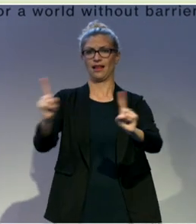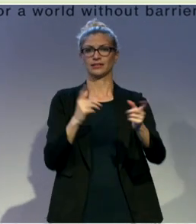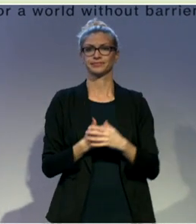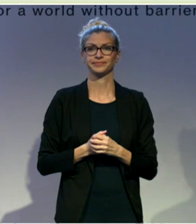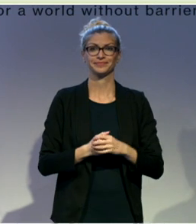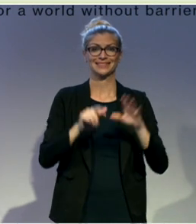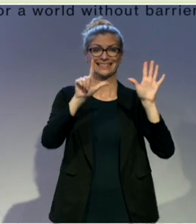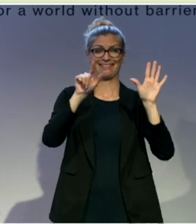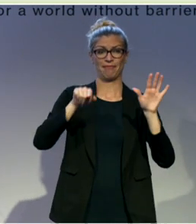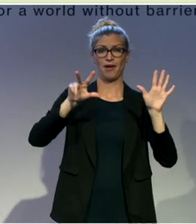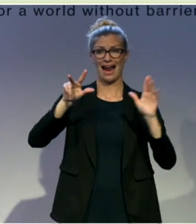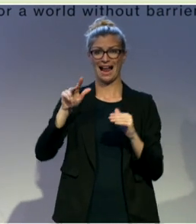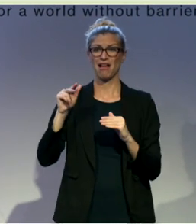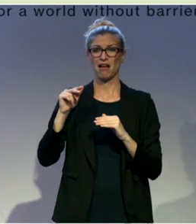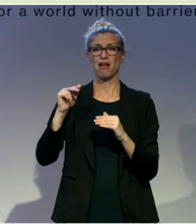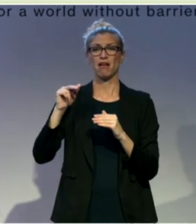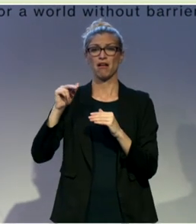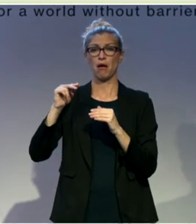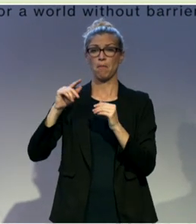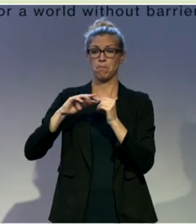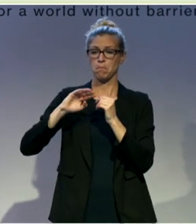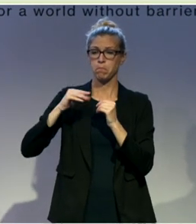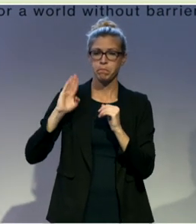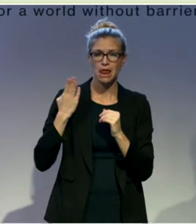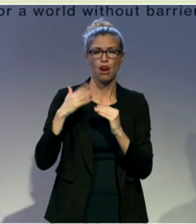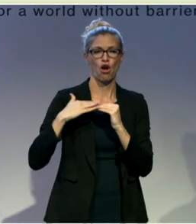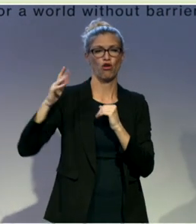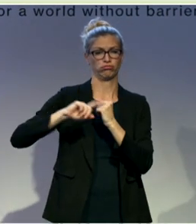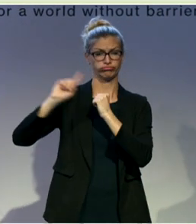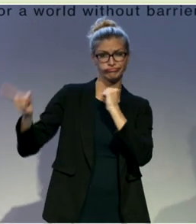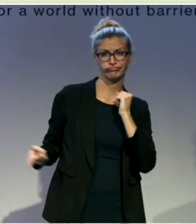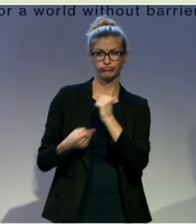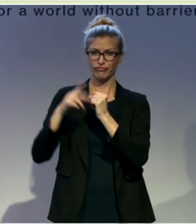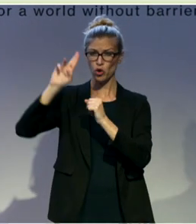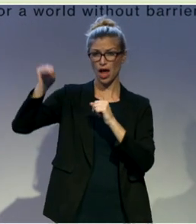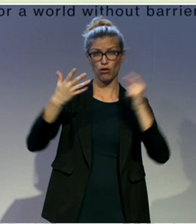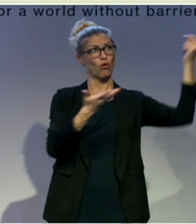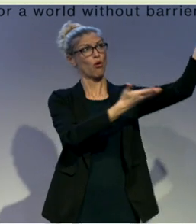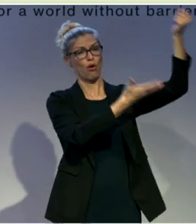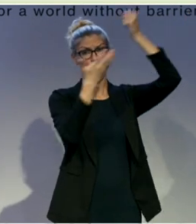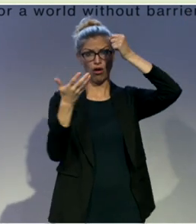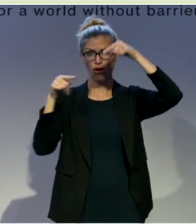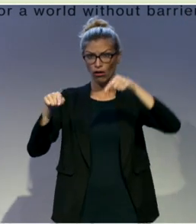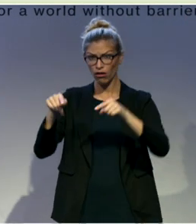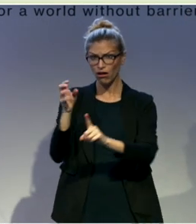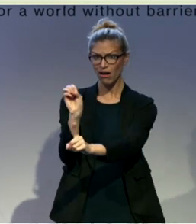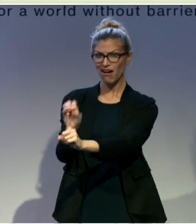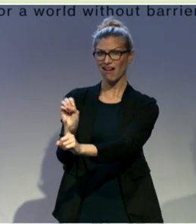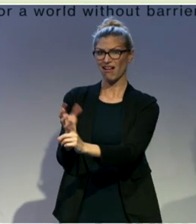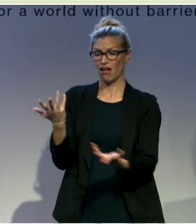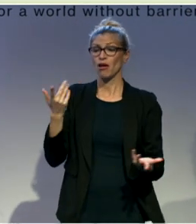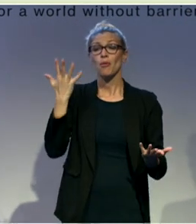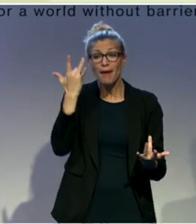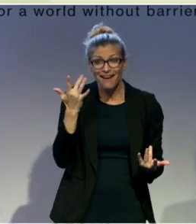And that's why, because education is only offered in spoken and written language. And we want to